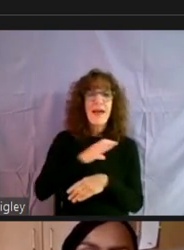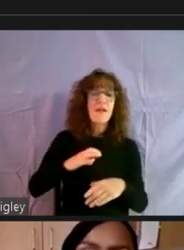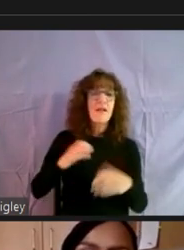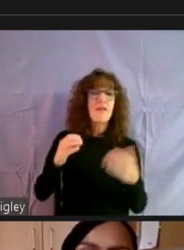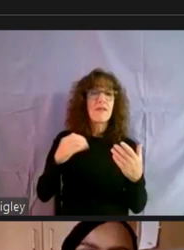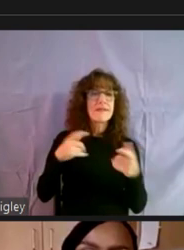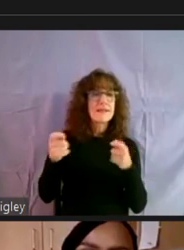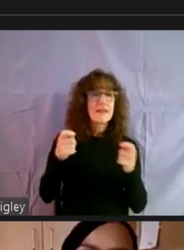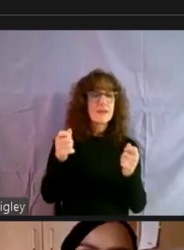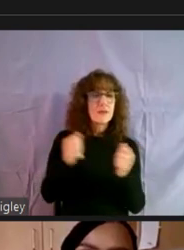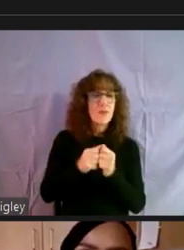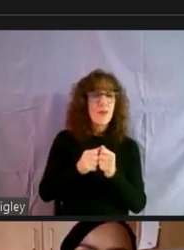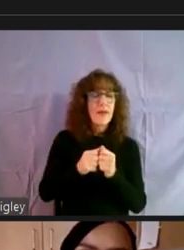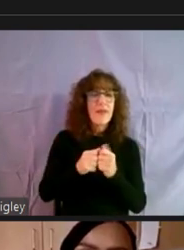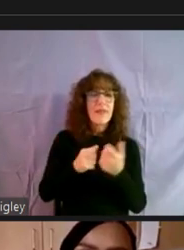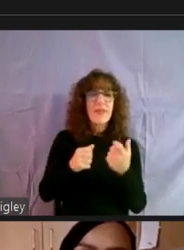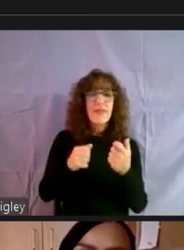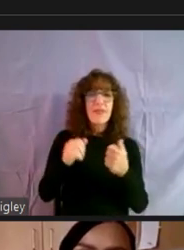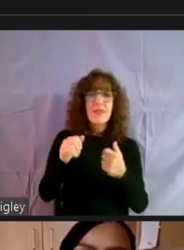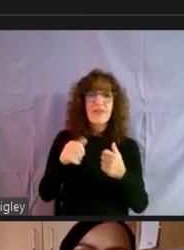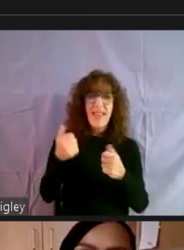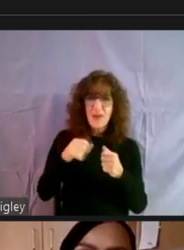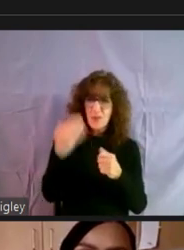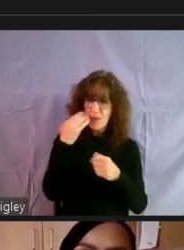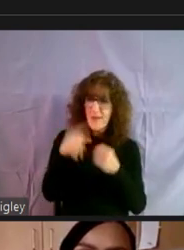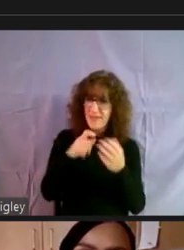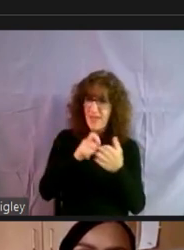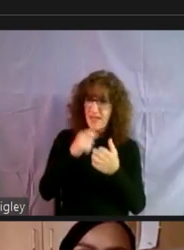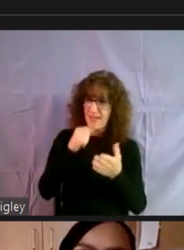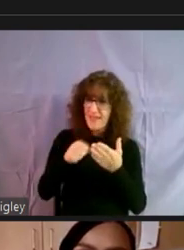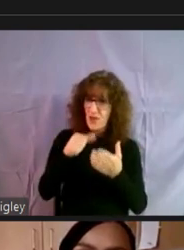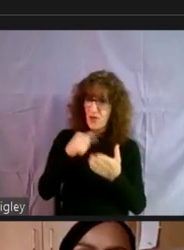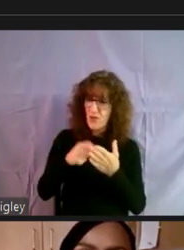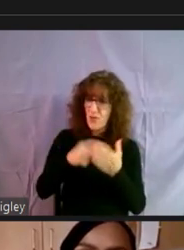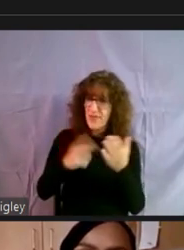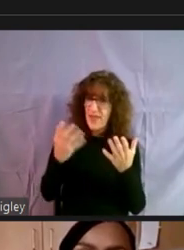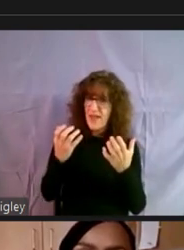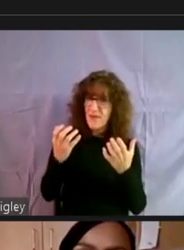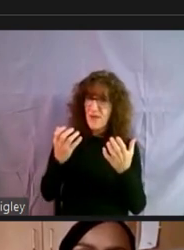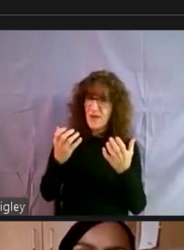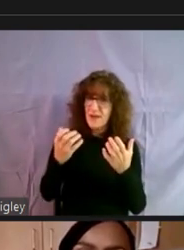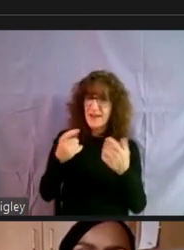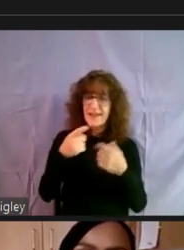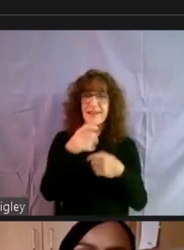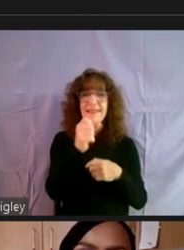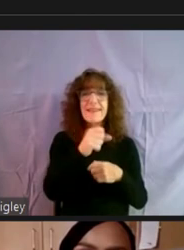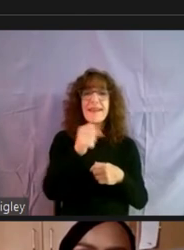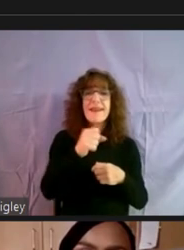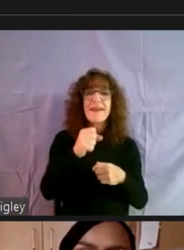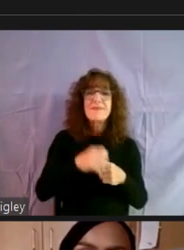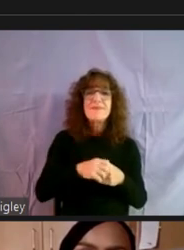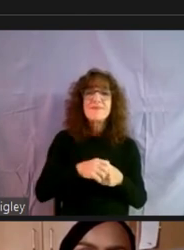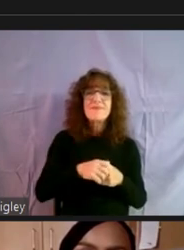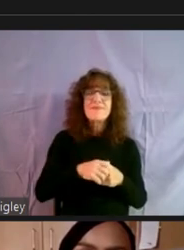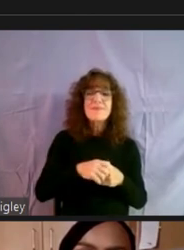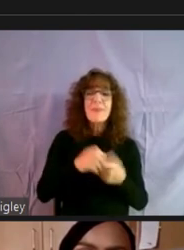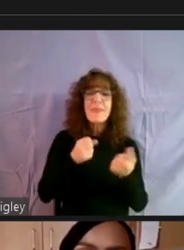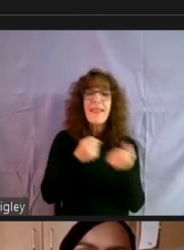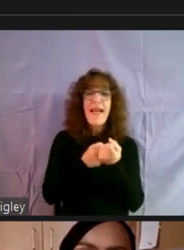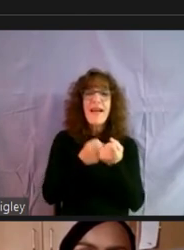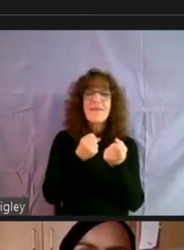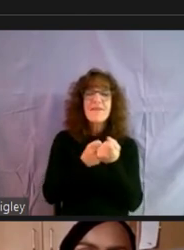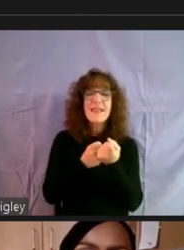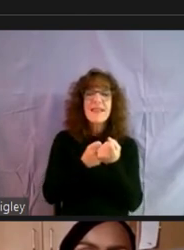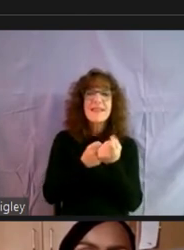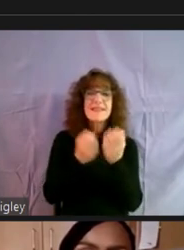the government. Do you know, does anybody know about this letter and what they asked for? Yeah. So, so, so the, um, the advocates, um, asked